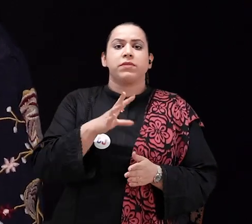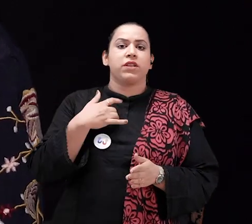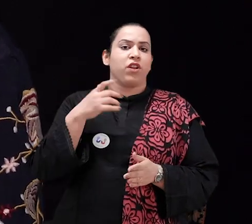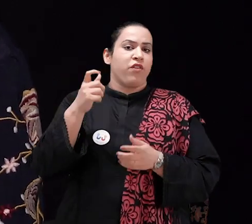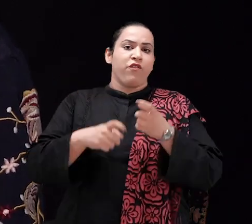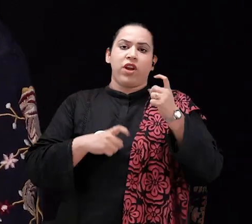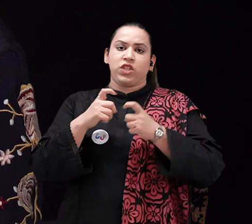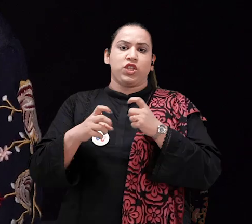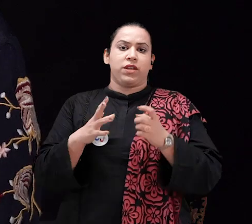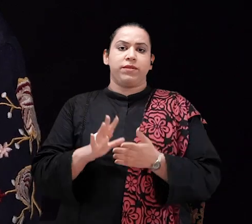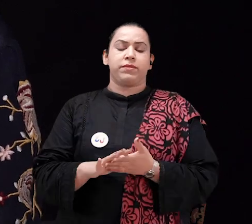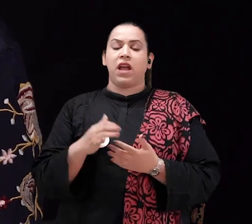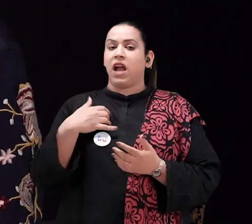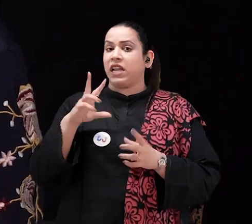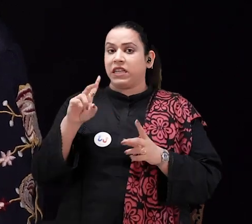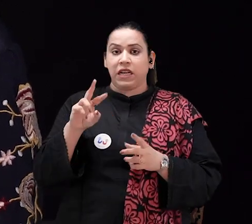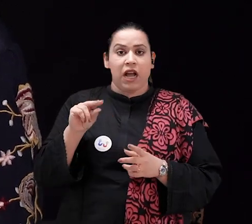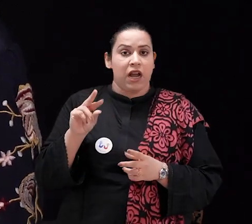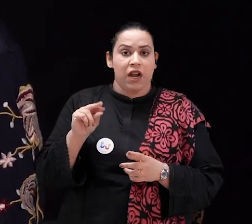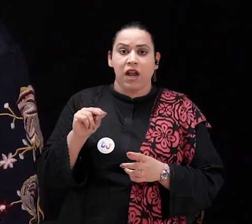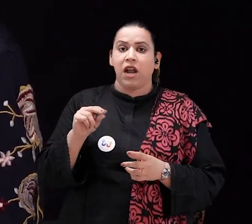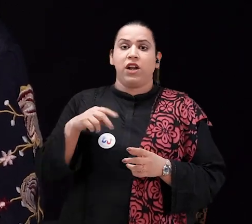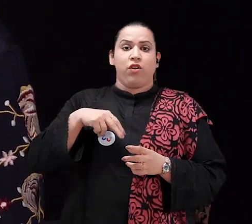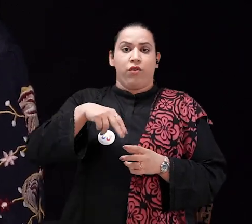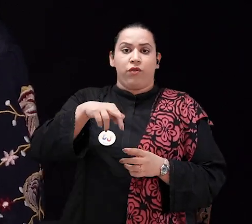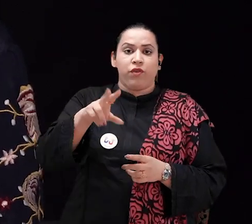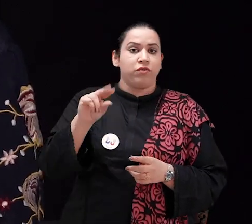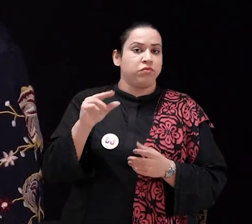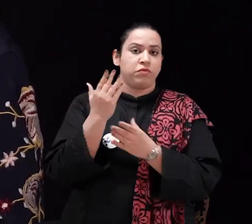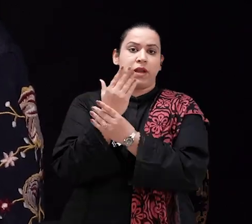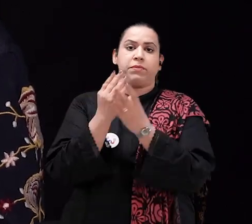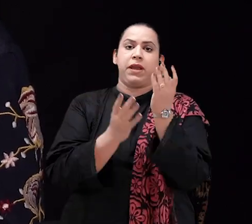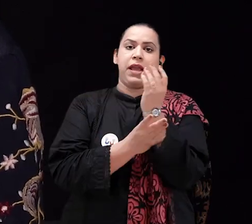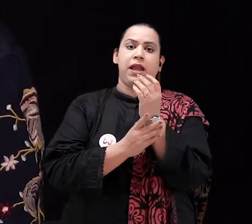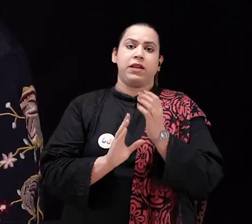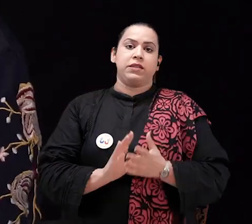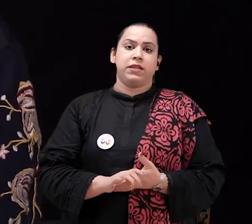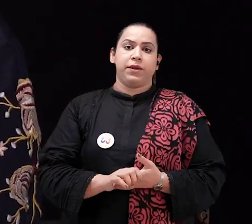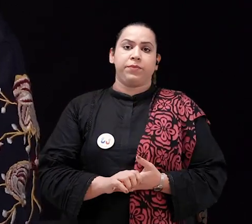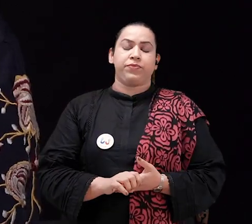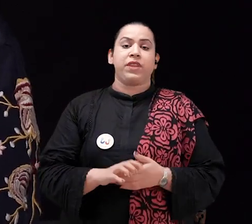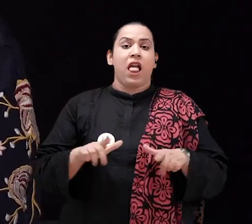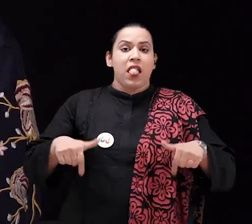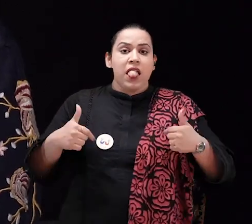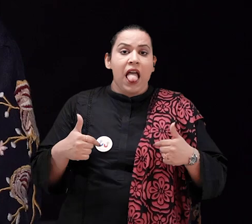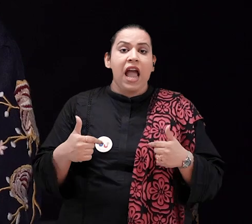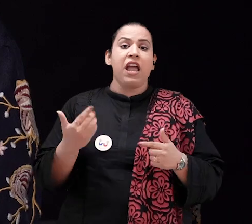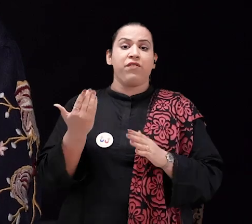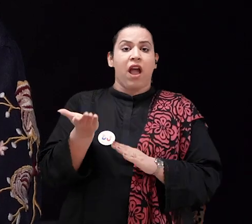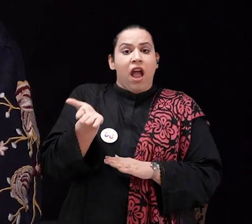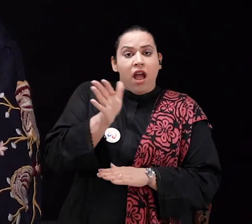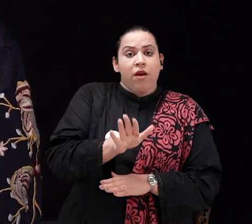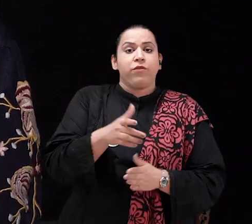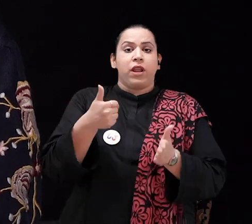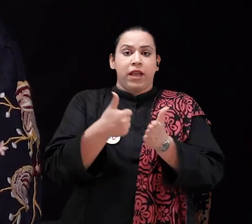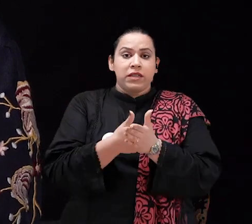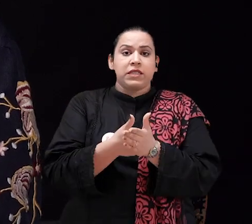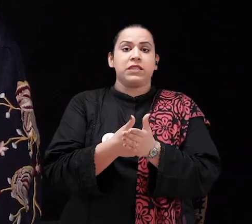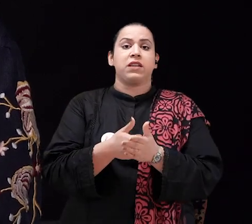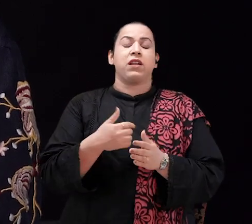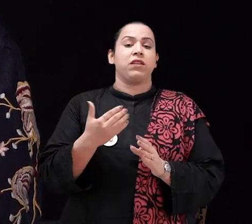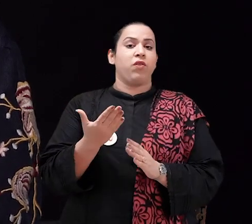I have no limb function. I can't walk and I cannot use my hands. Life after my accident